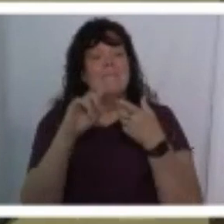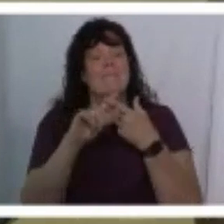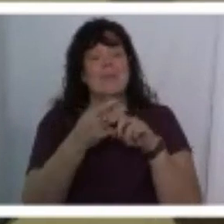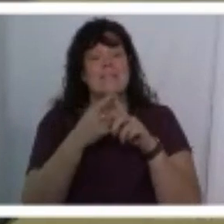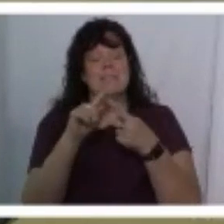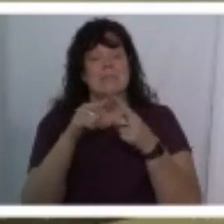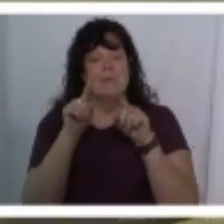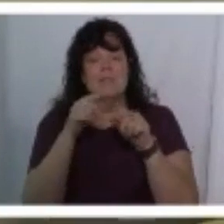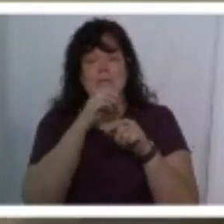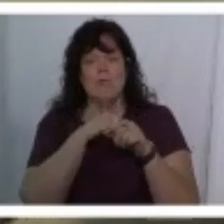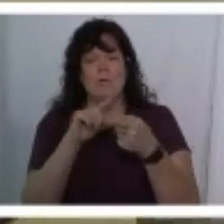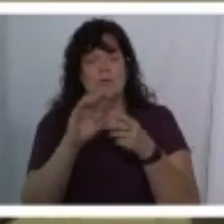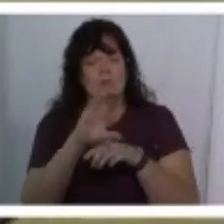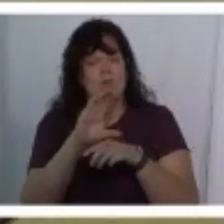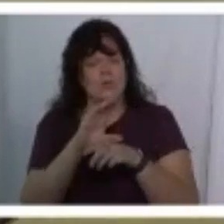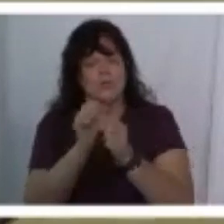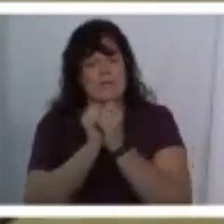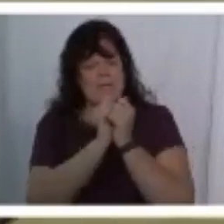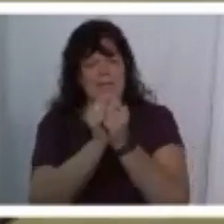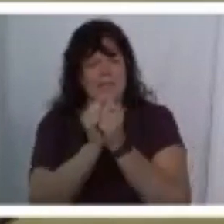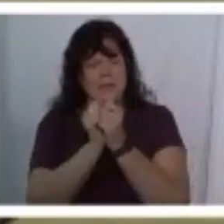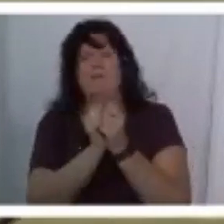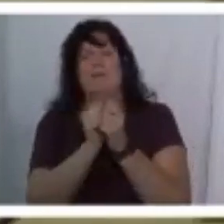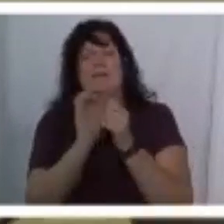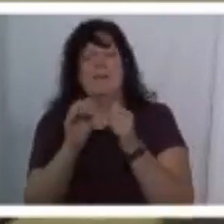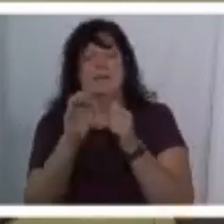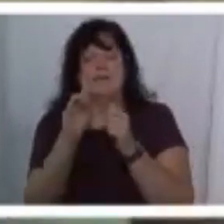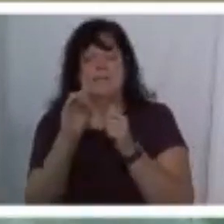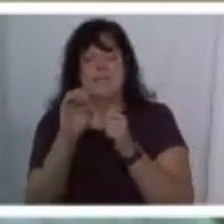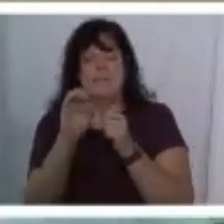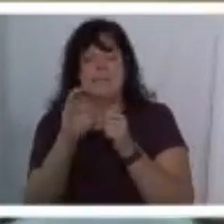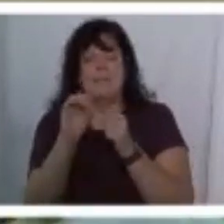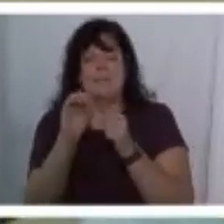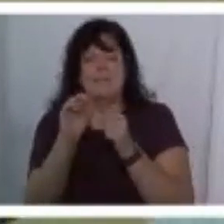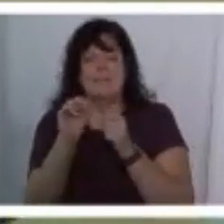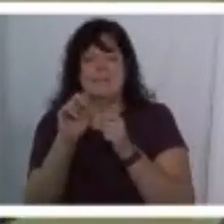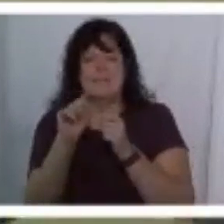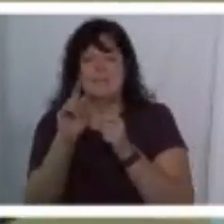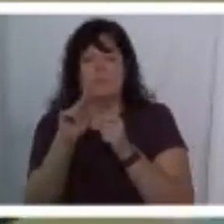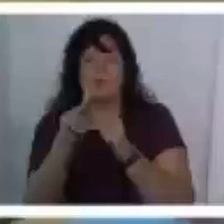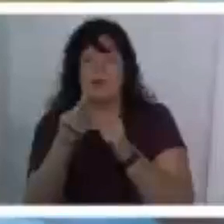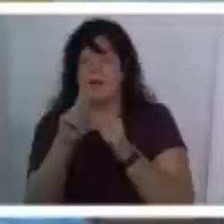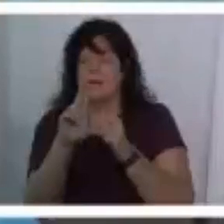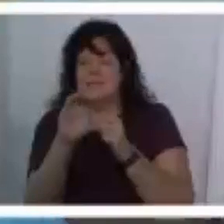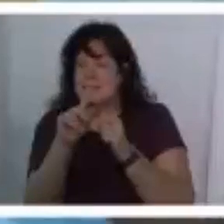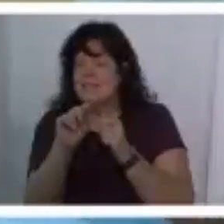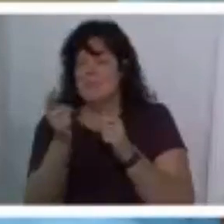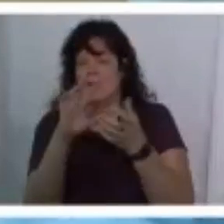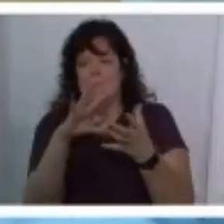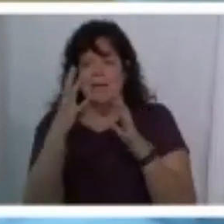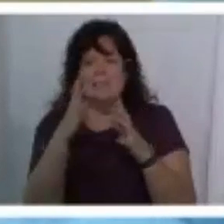like we went to this old church together and they've like you know deconstructed right like we're all just we're all just a mess it's fine um